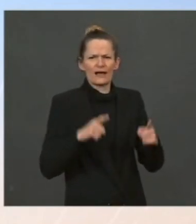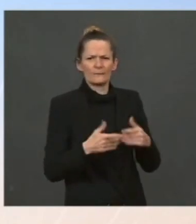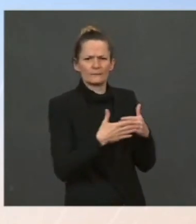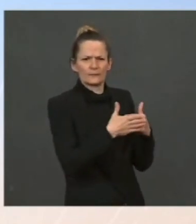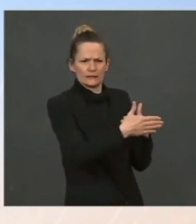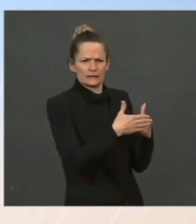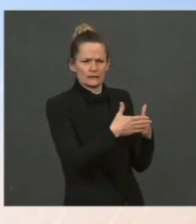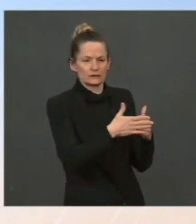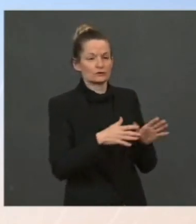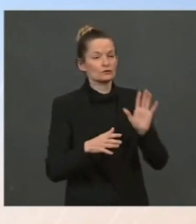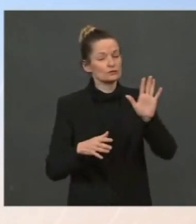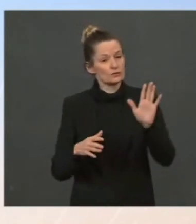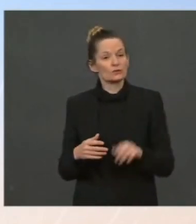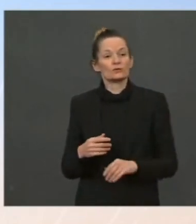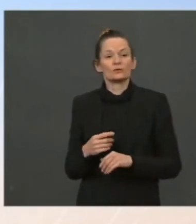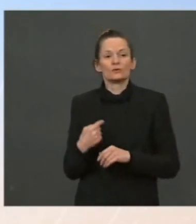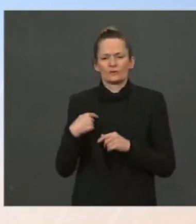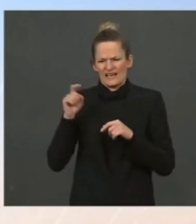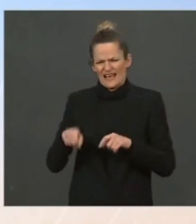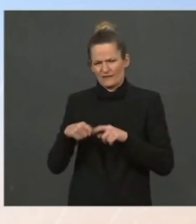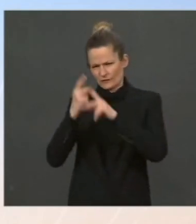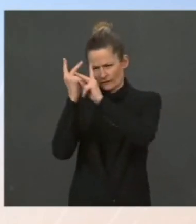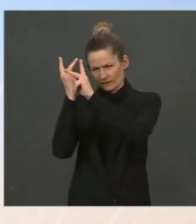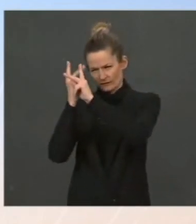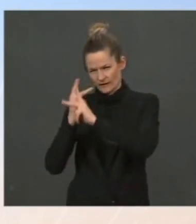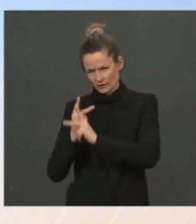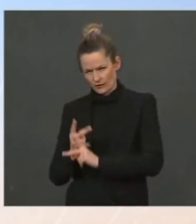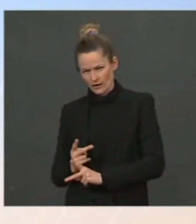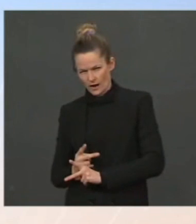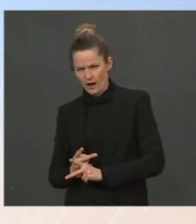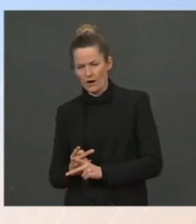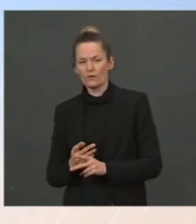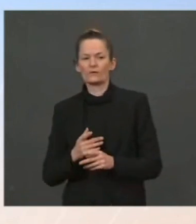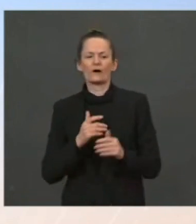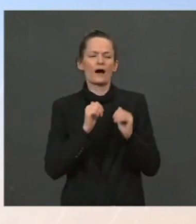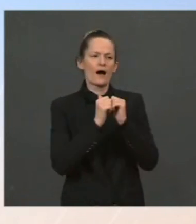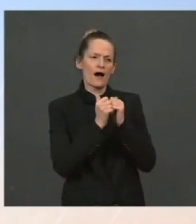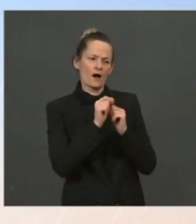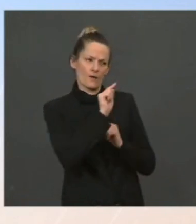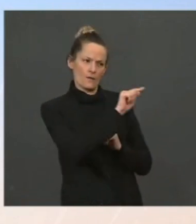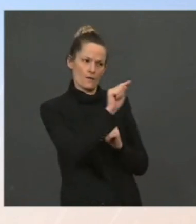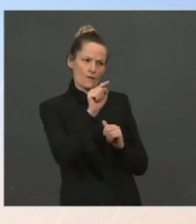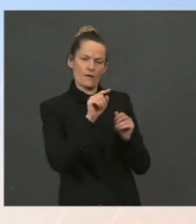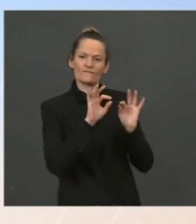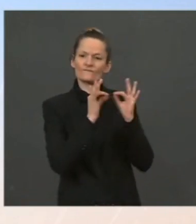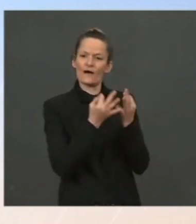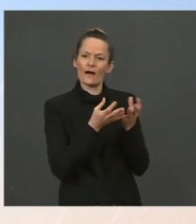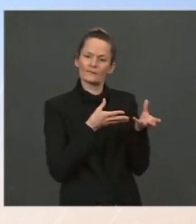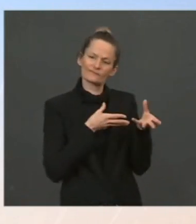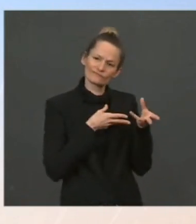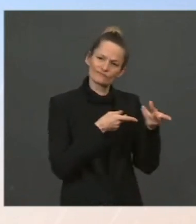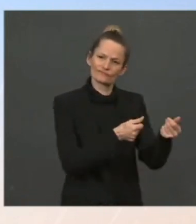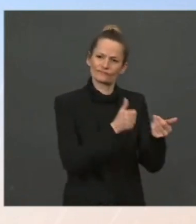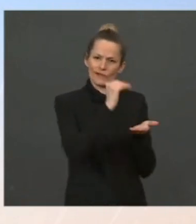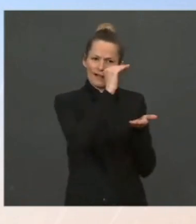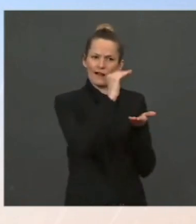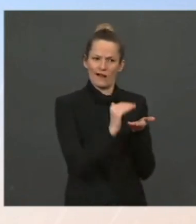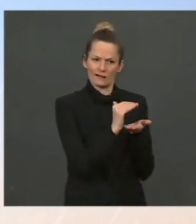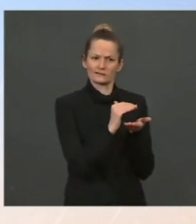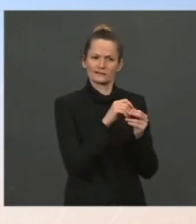need of affordable energy and protect families from further pain at the pump. Oil prices have not been this high